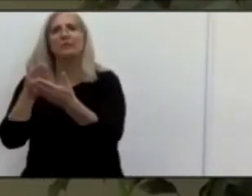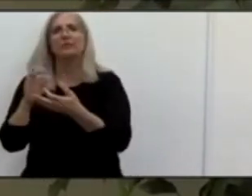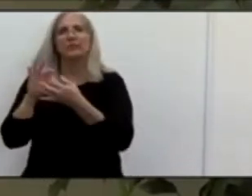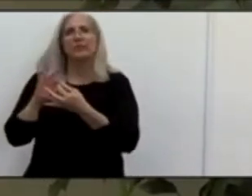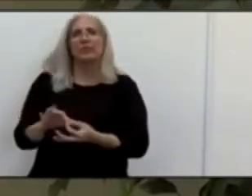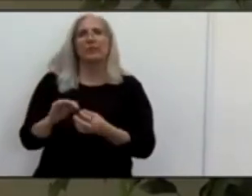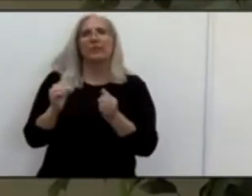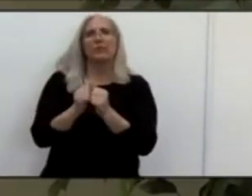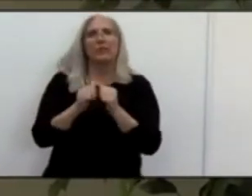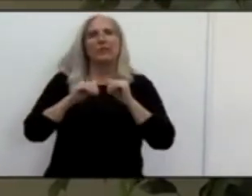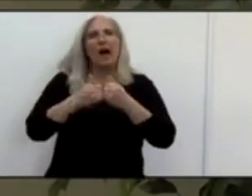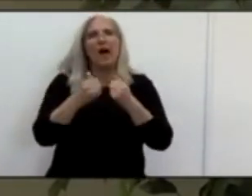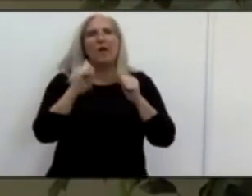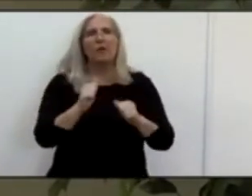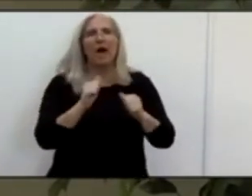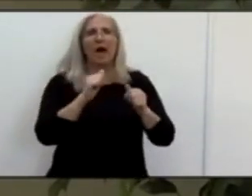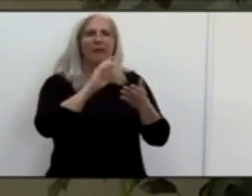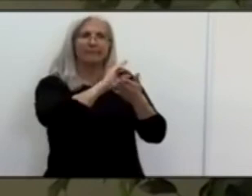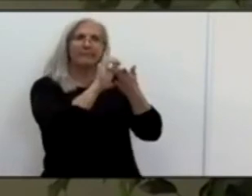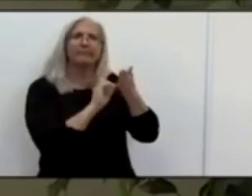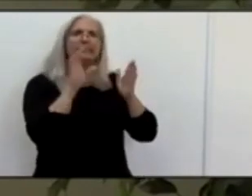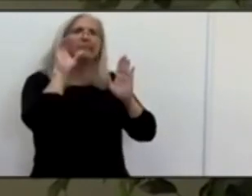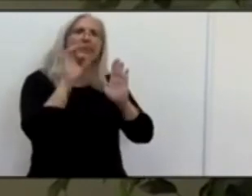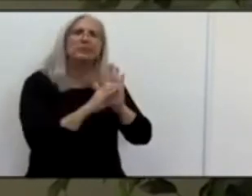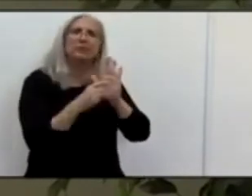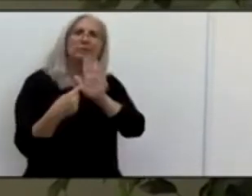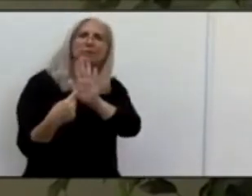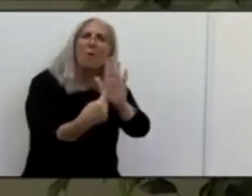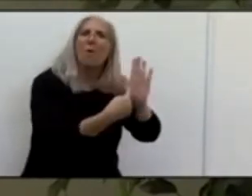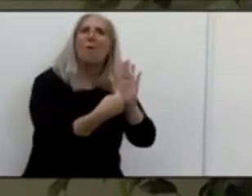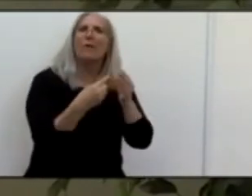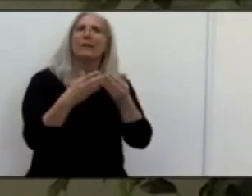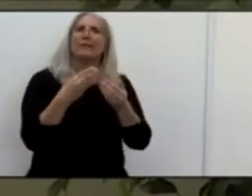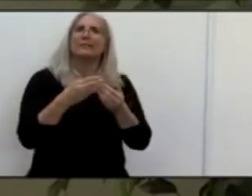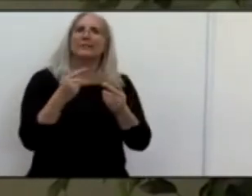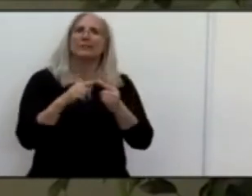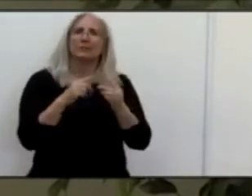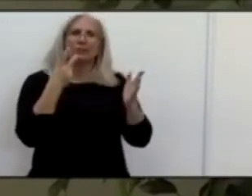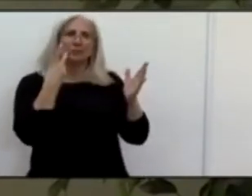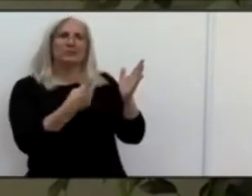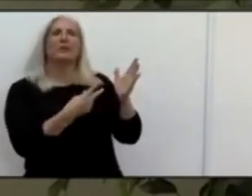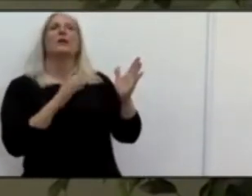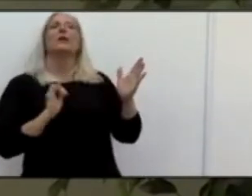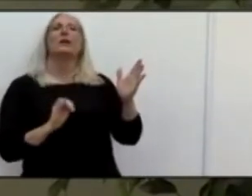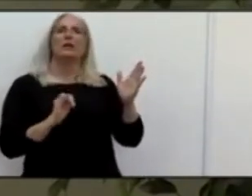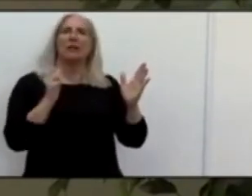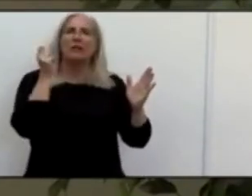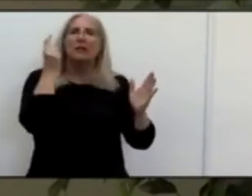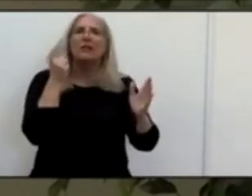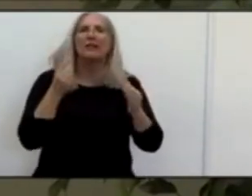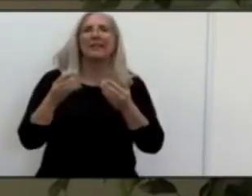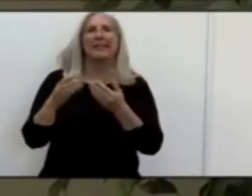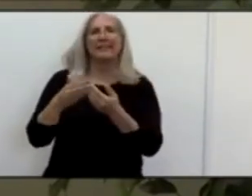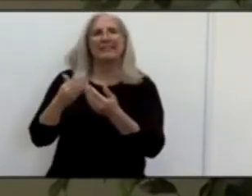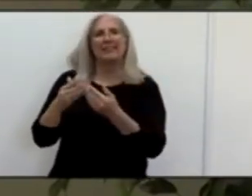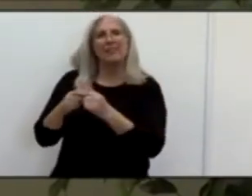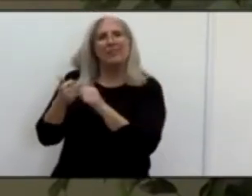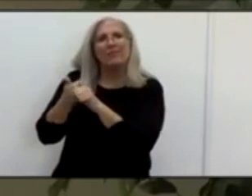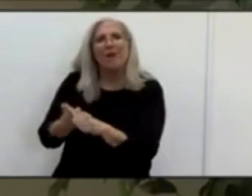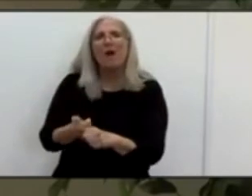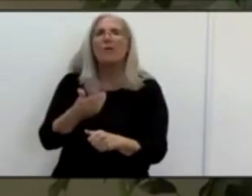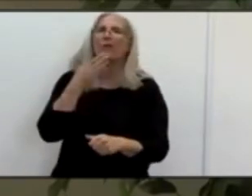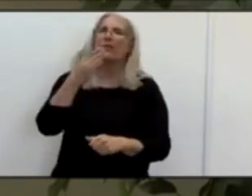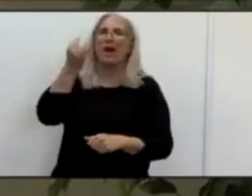our site that tracks the state's, um, tiered system metrics and where we land on that. I think that's a great idea, a whole PIO team. actually